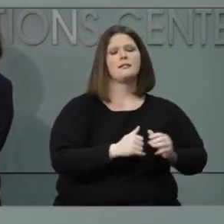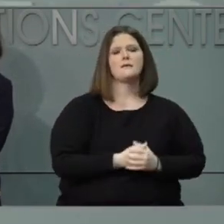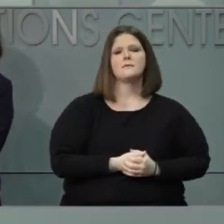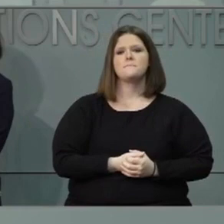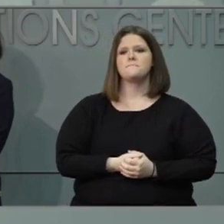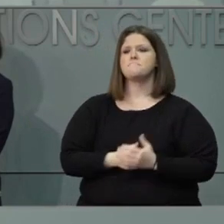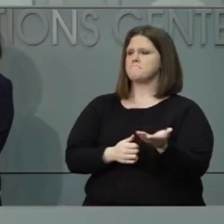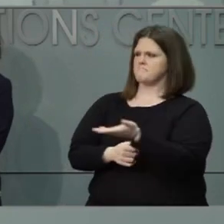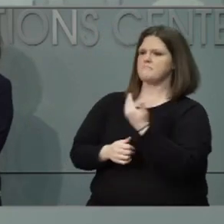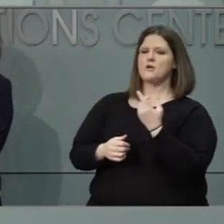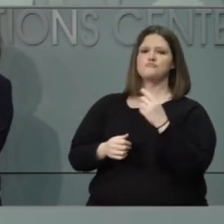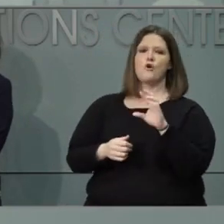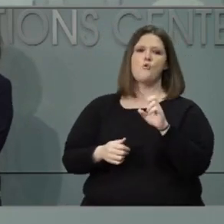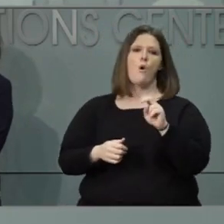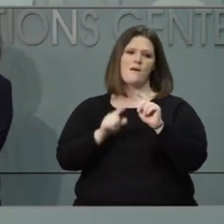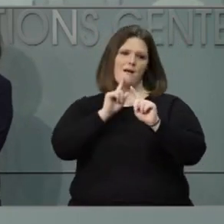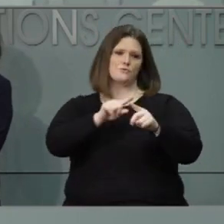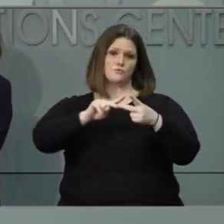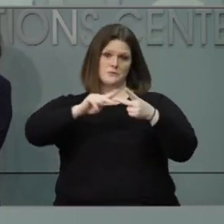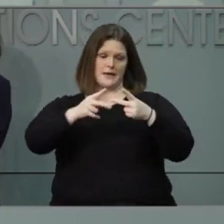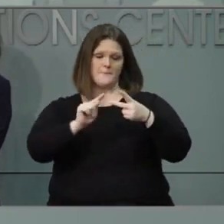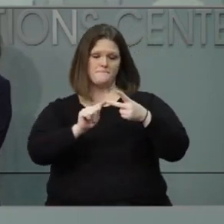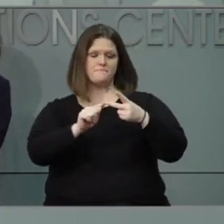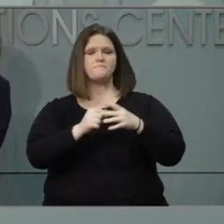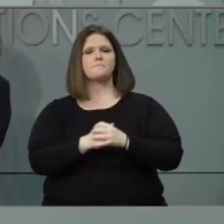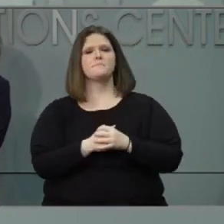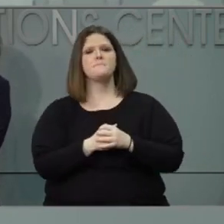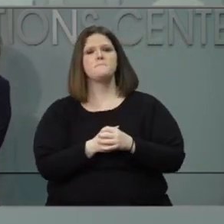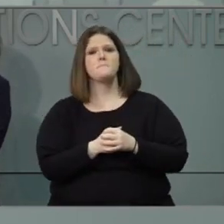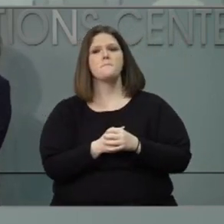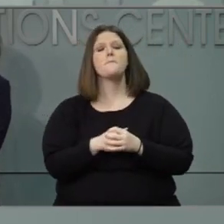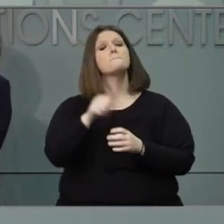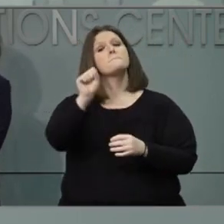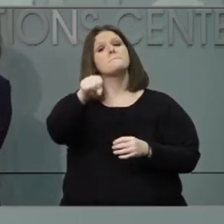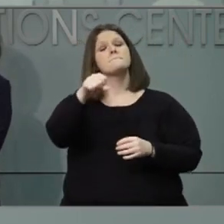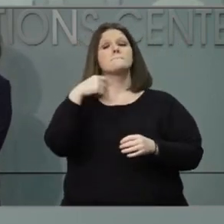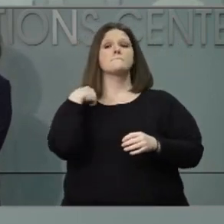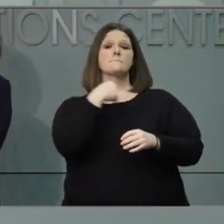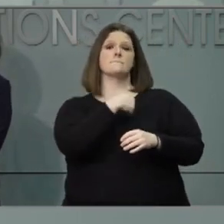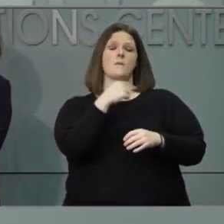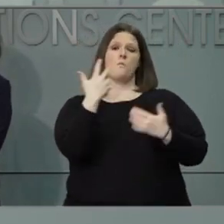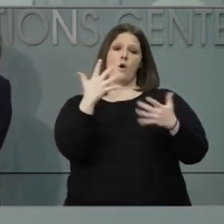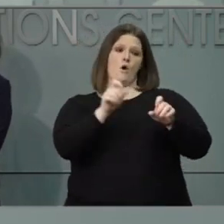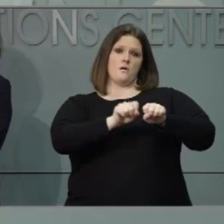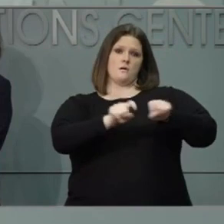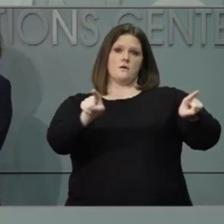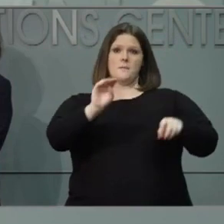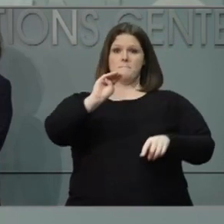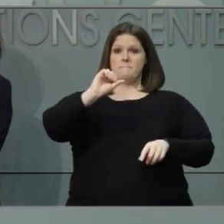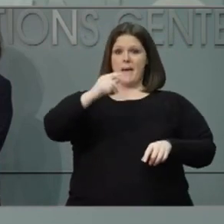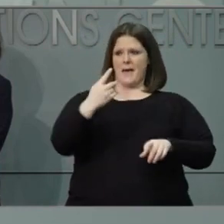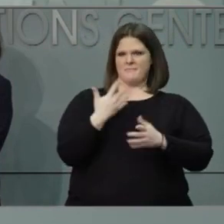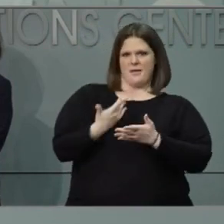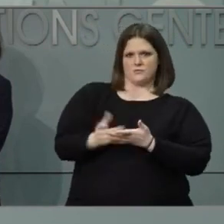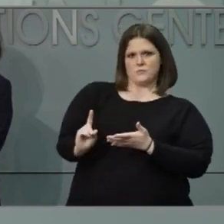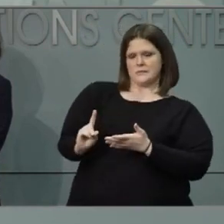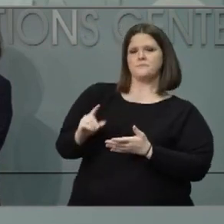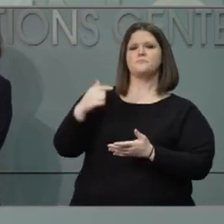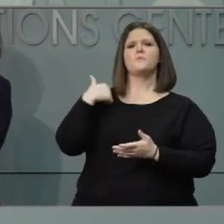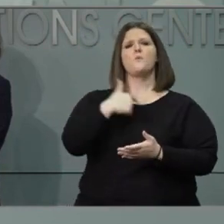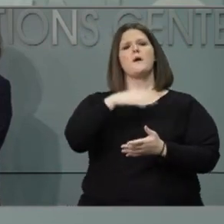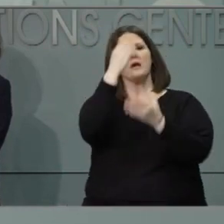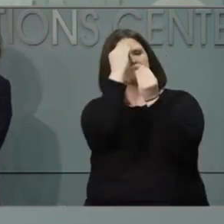Hi, Brian. Yes, so when we put out our county alert map, we did highlight the fact that the